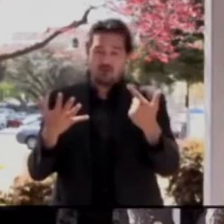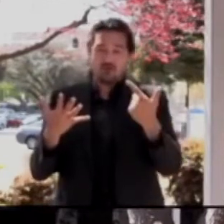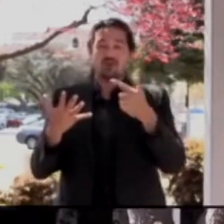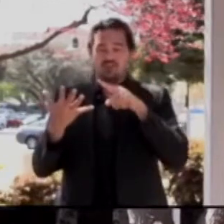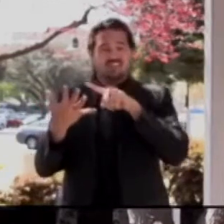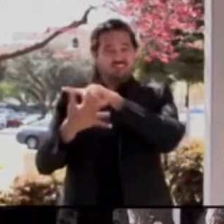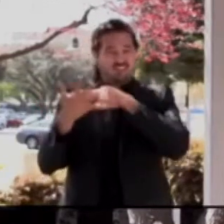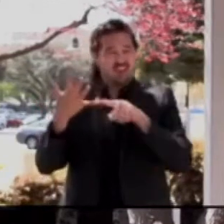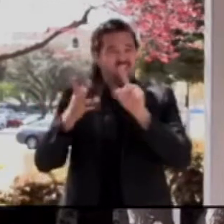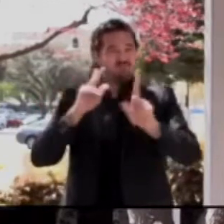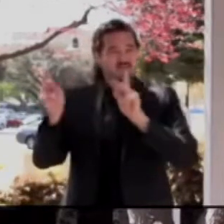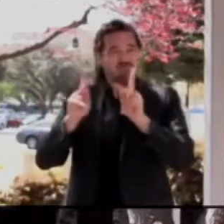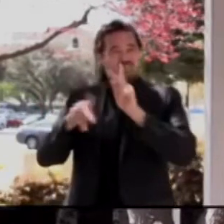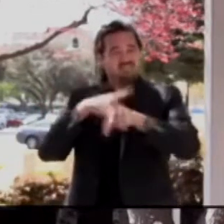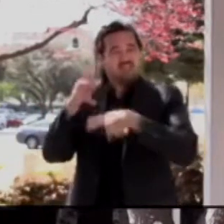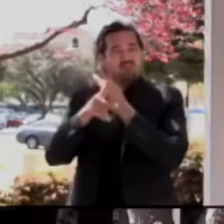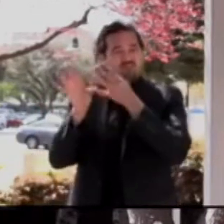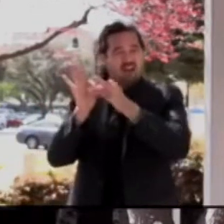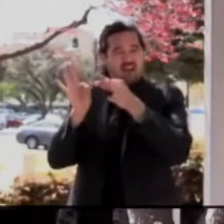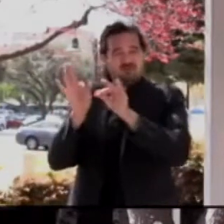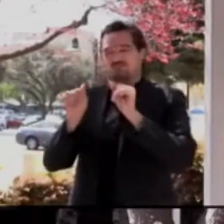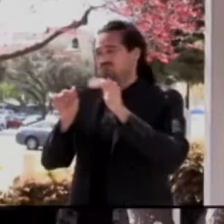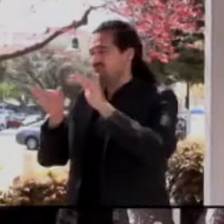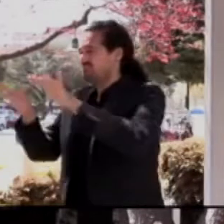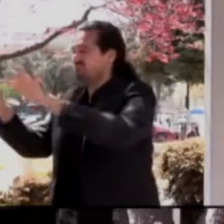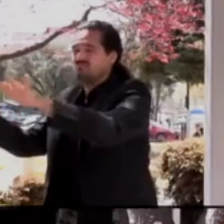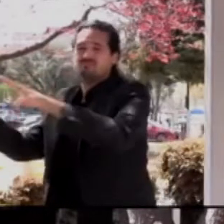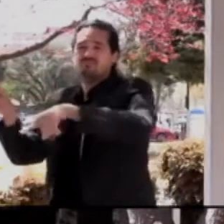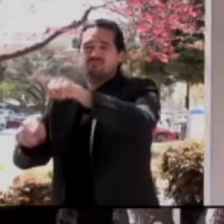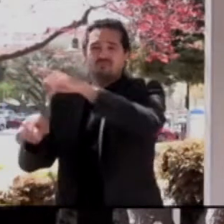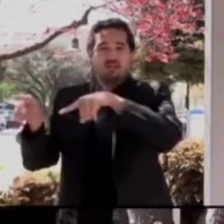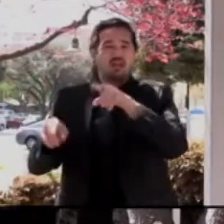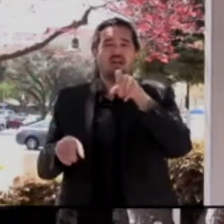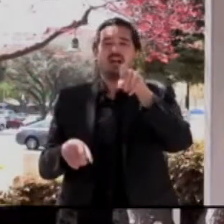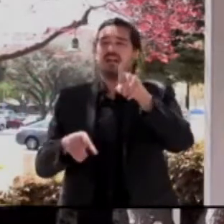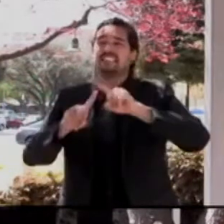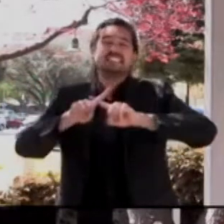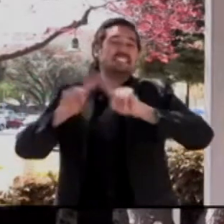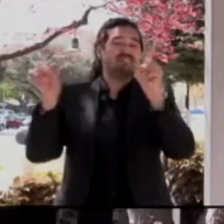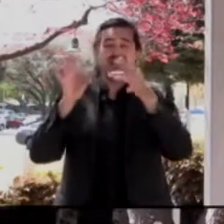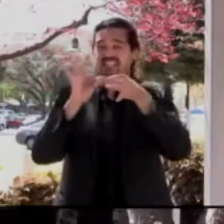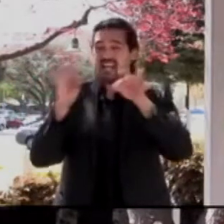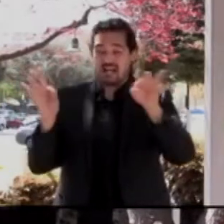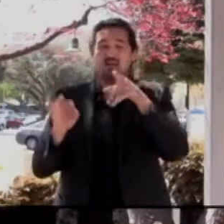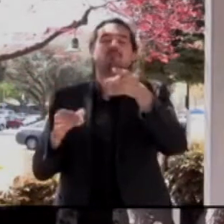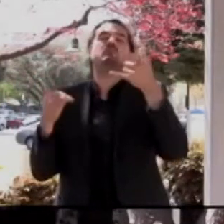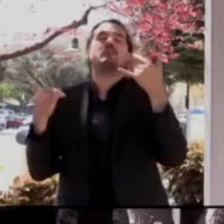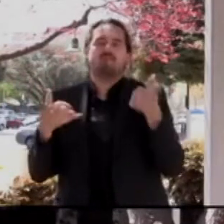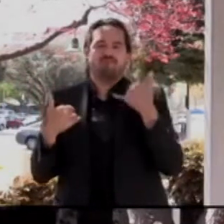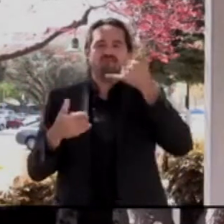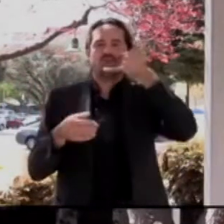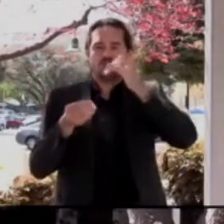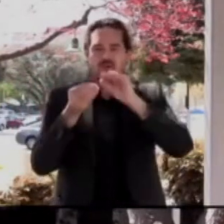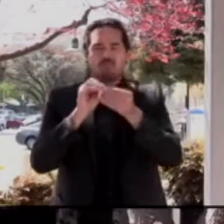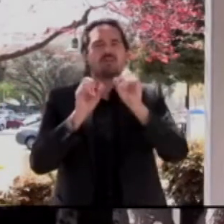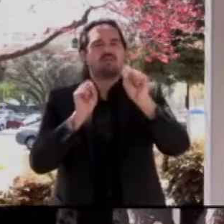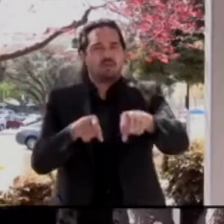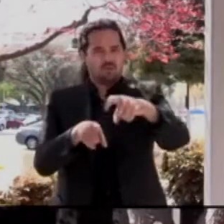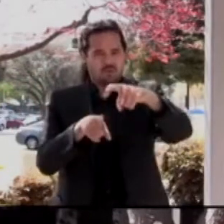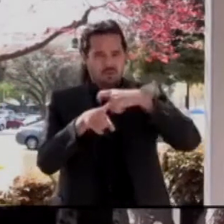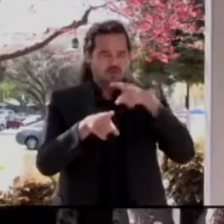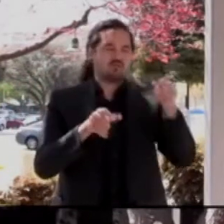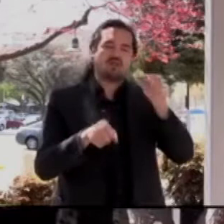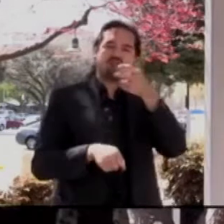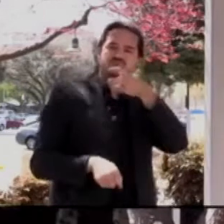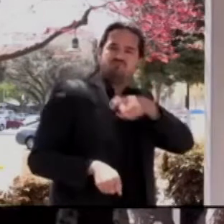that language need be demonstrated. Through this method, through this strategy, we've scheduled more, we're, we're scheduling more than a thousand residents